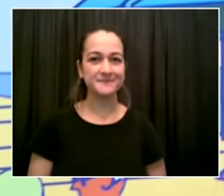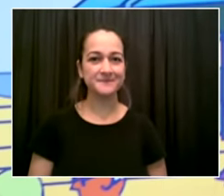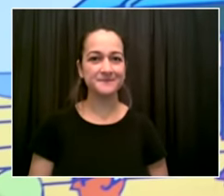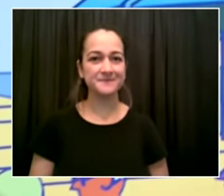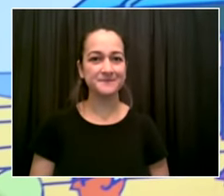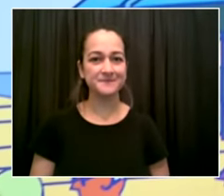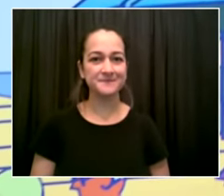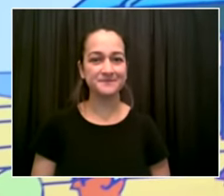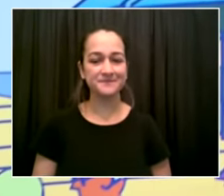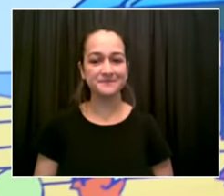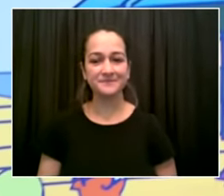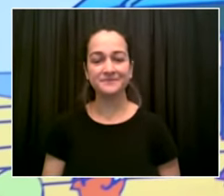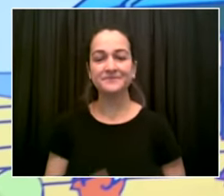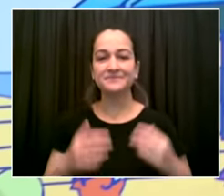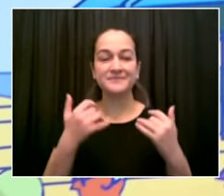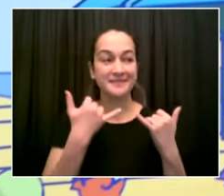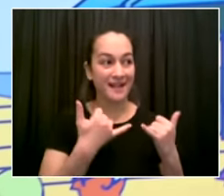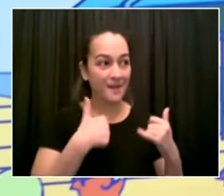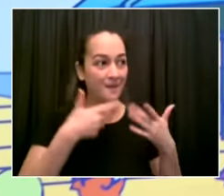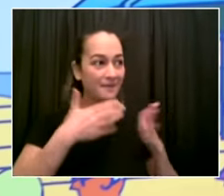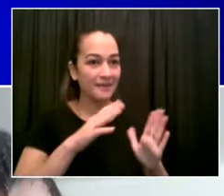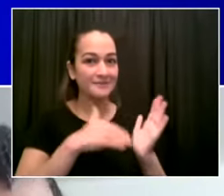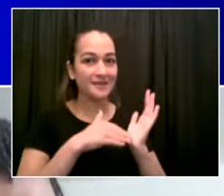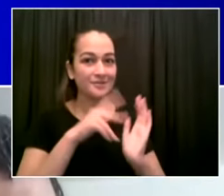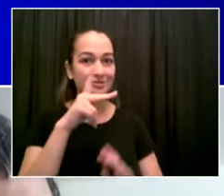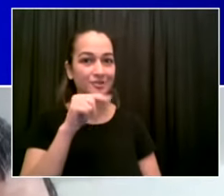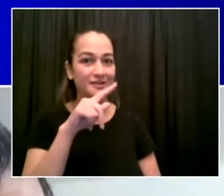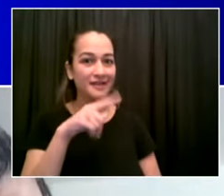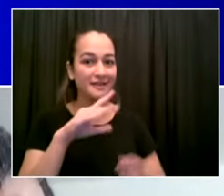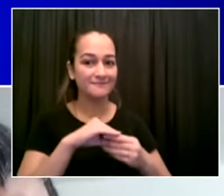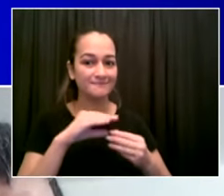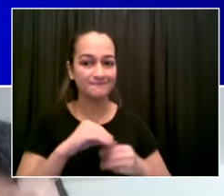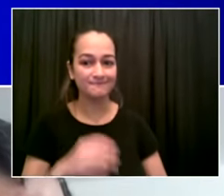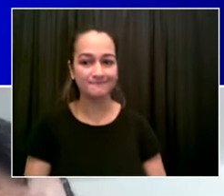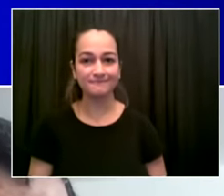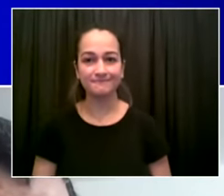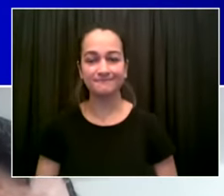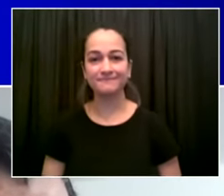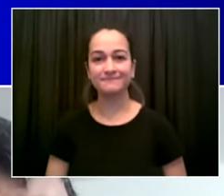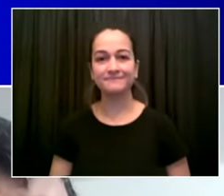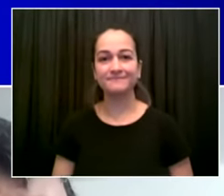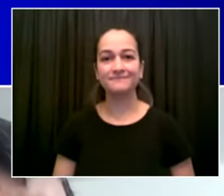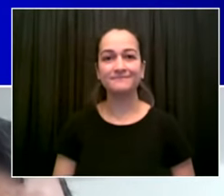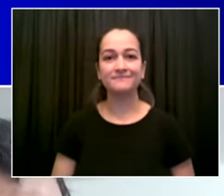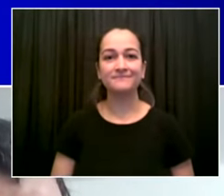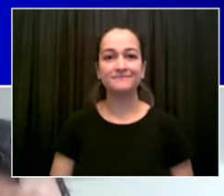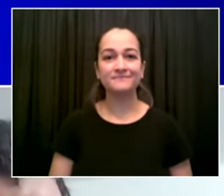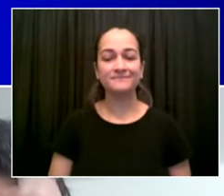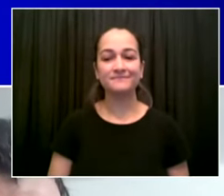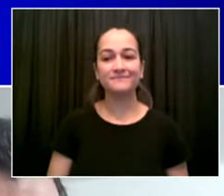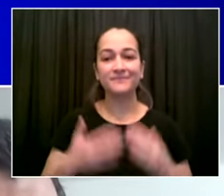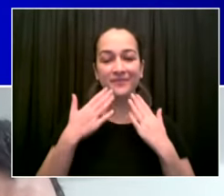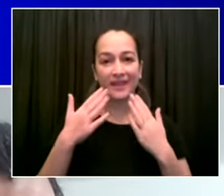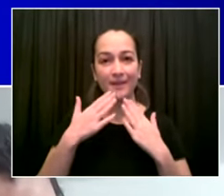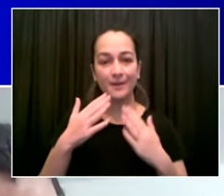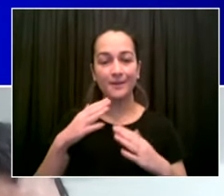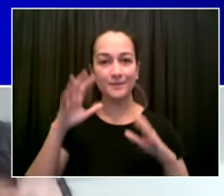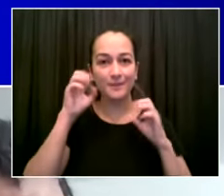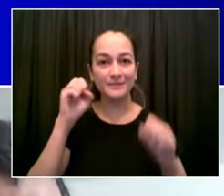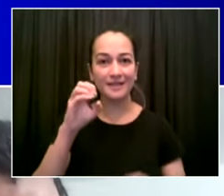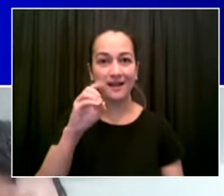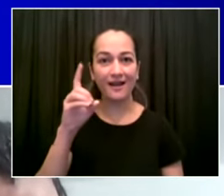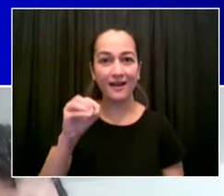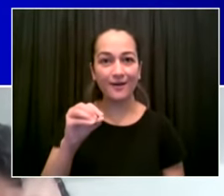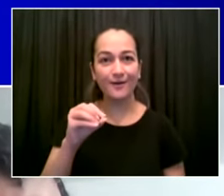well thank you so much uh mr mayor and uh mr president uh it's really an honor to talk with the two of you and